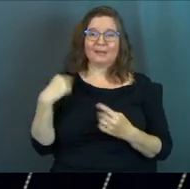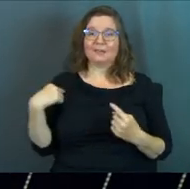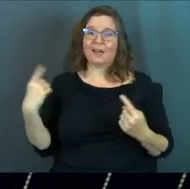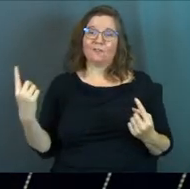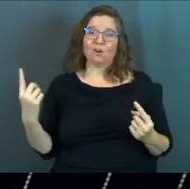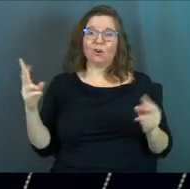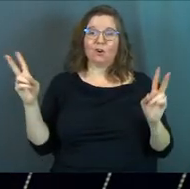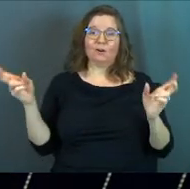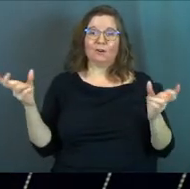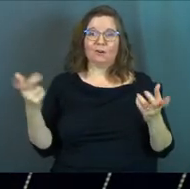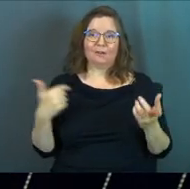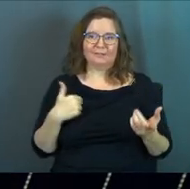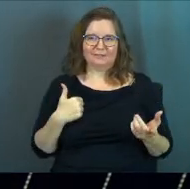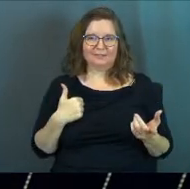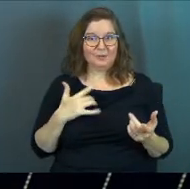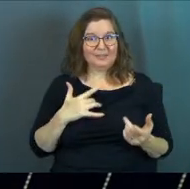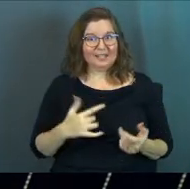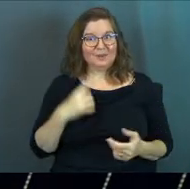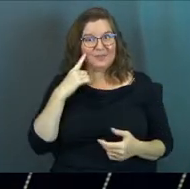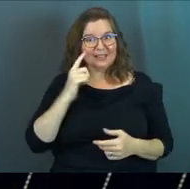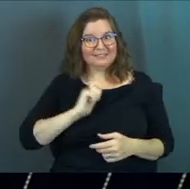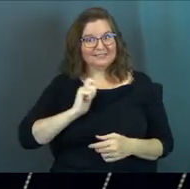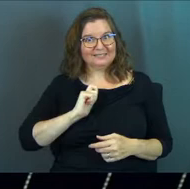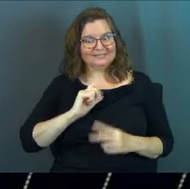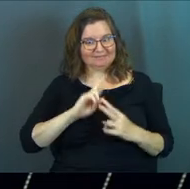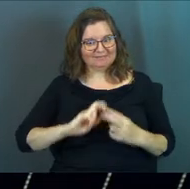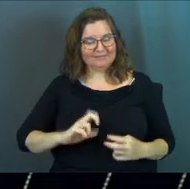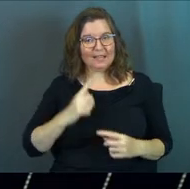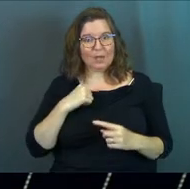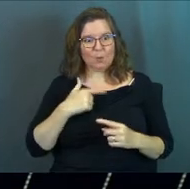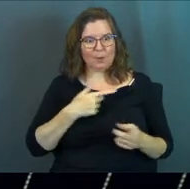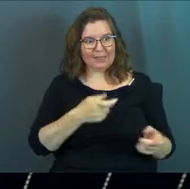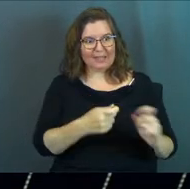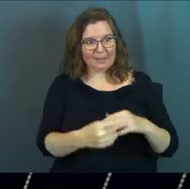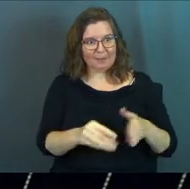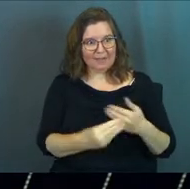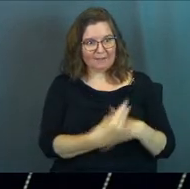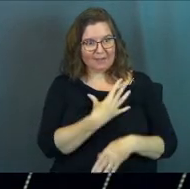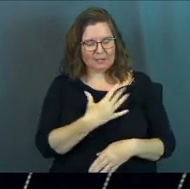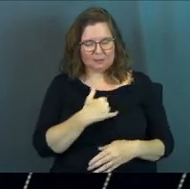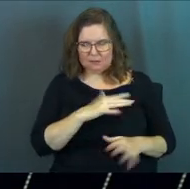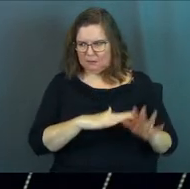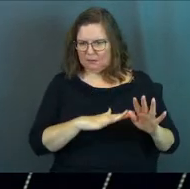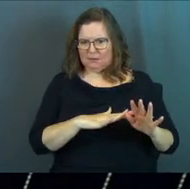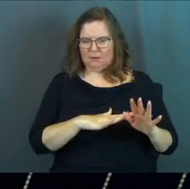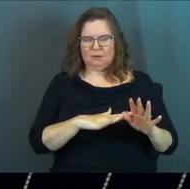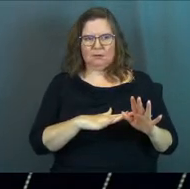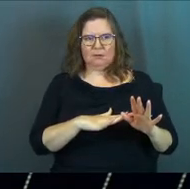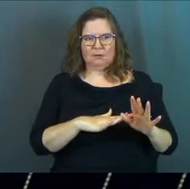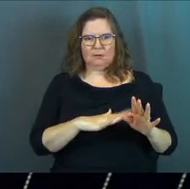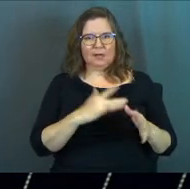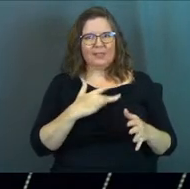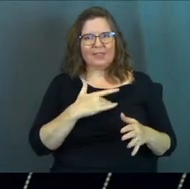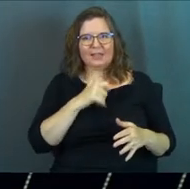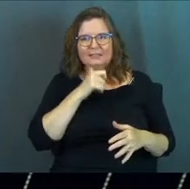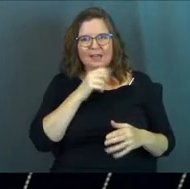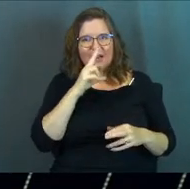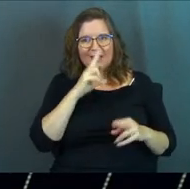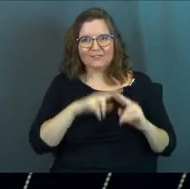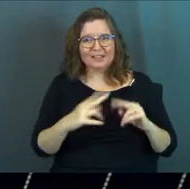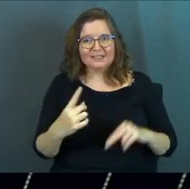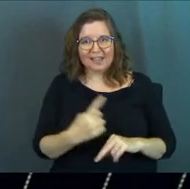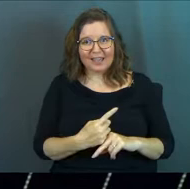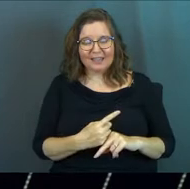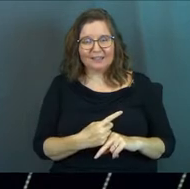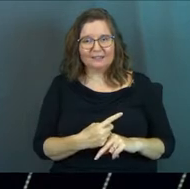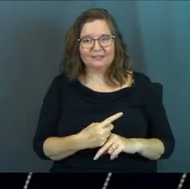ever. And my dark little dream, when anybody gives me advice, it shatters it just a little bit and that's not a fun